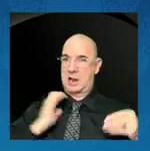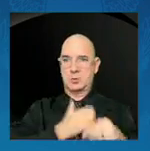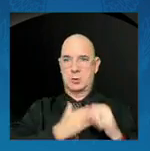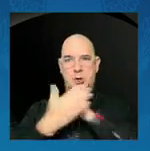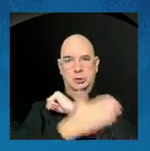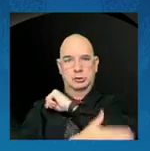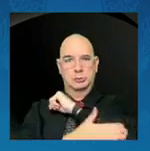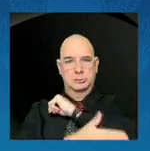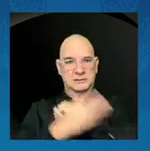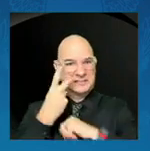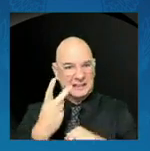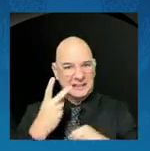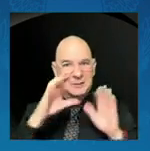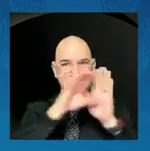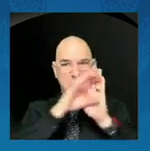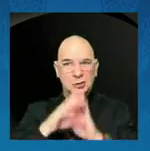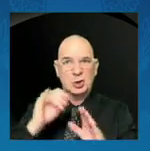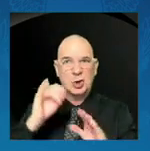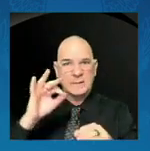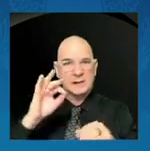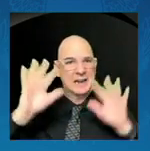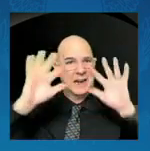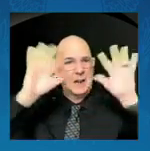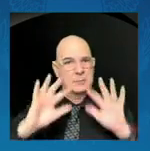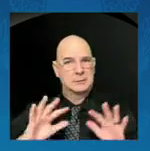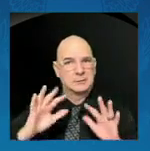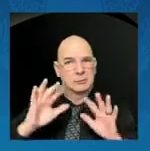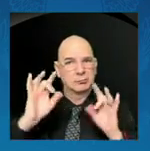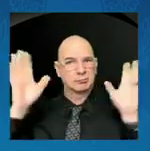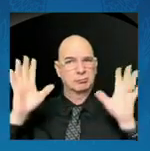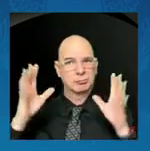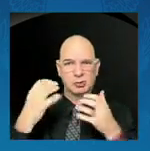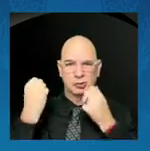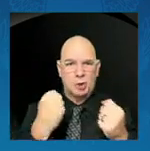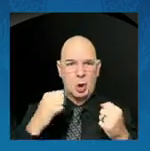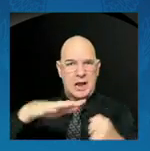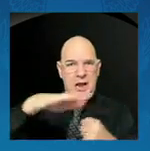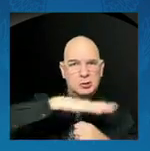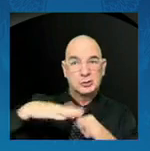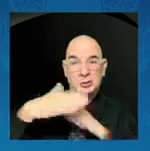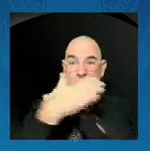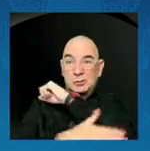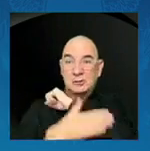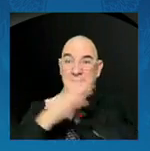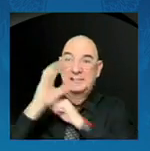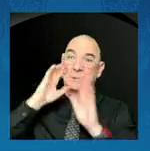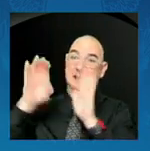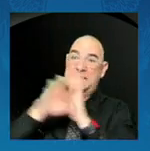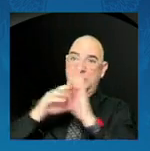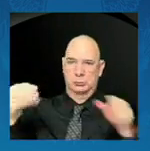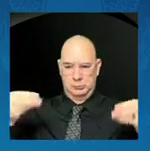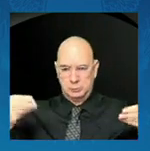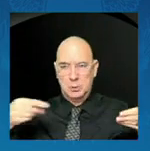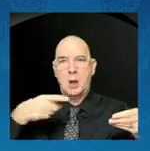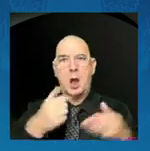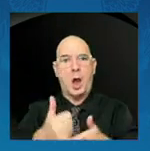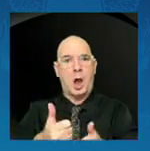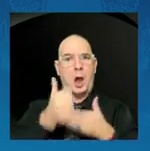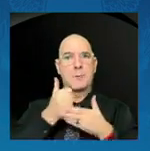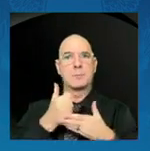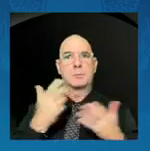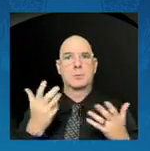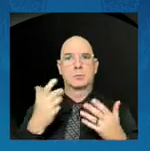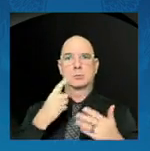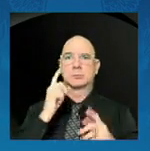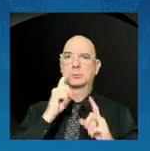ferocity around our country. These images are being used by first responders. These images